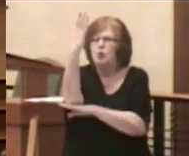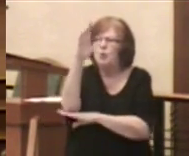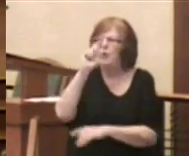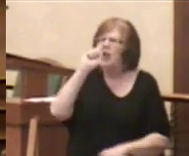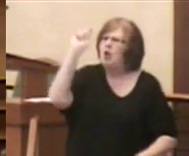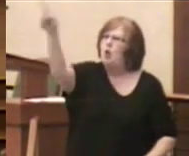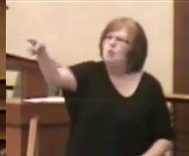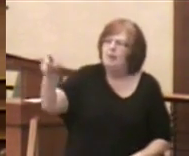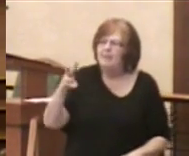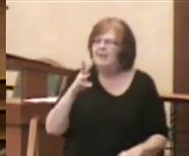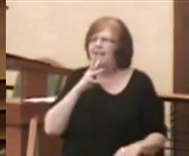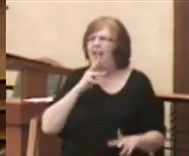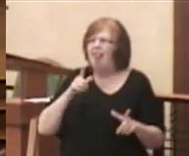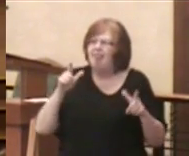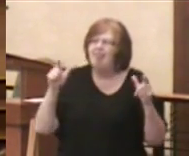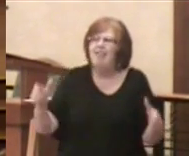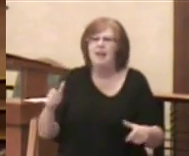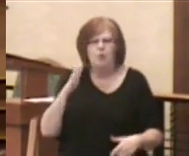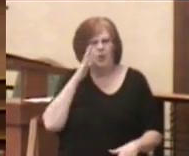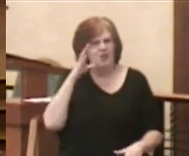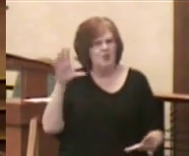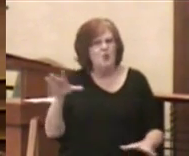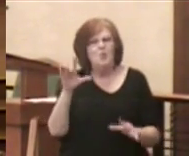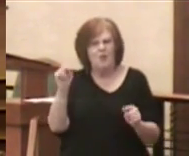jump in the lake and it would do it.